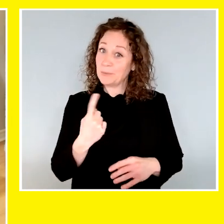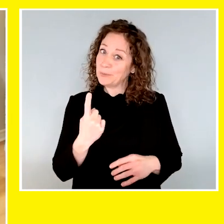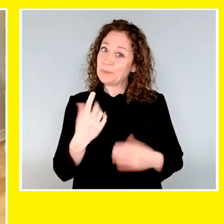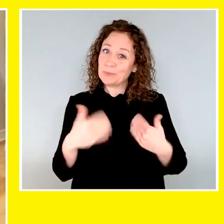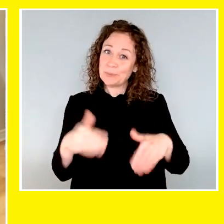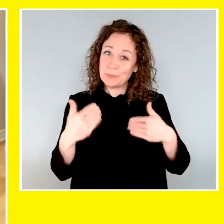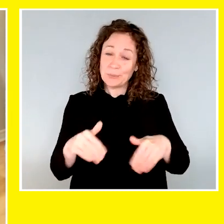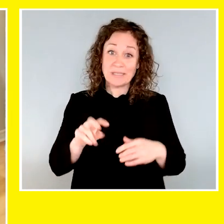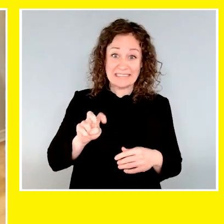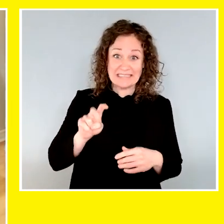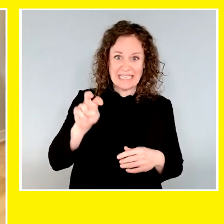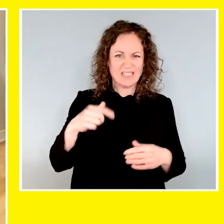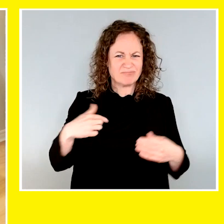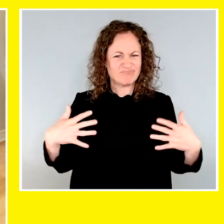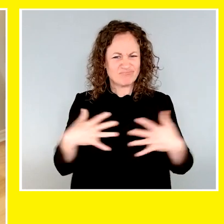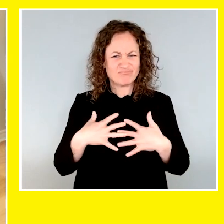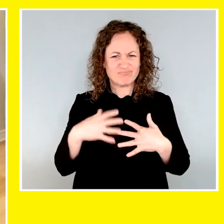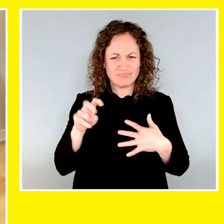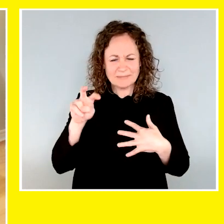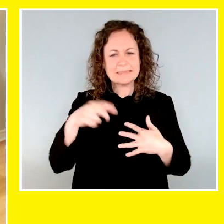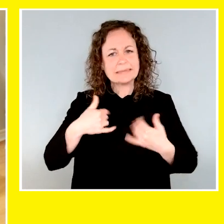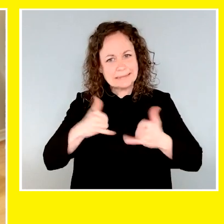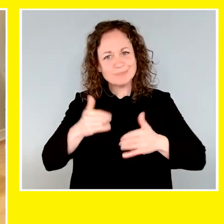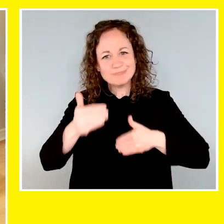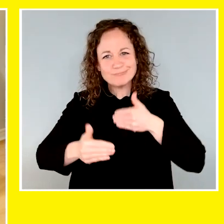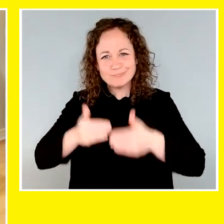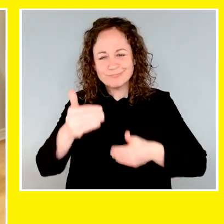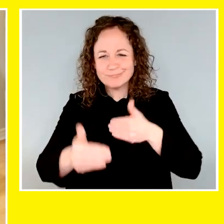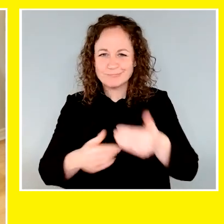one is my fear of stairs, which we are overcoming.